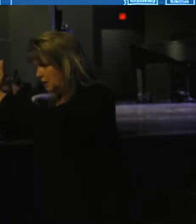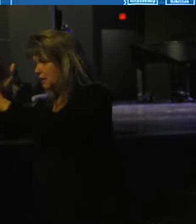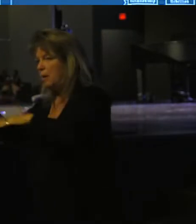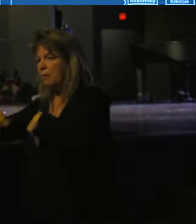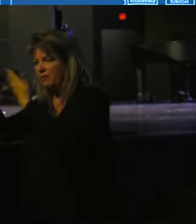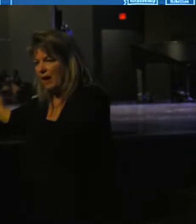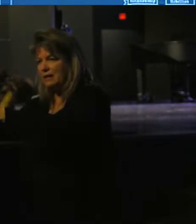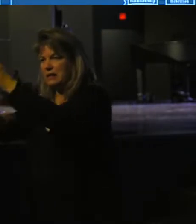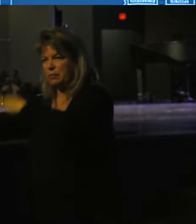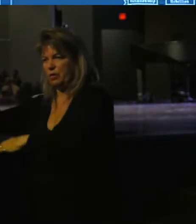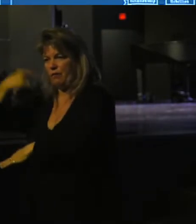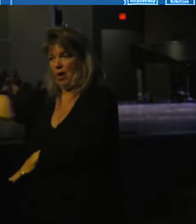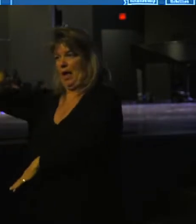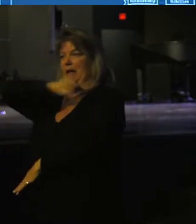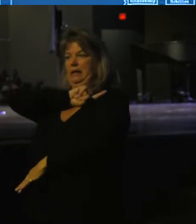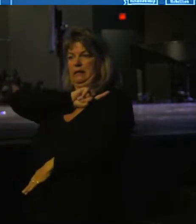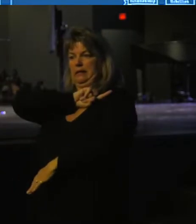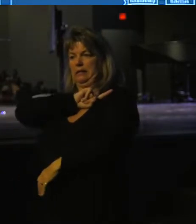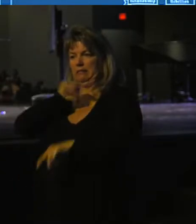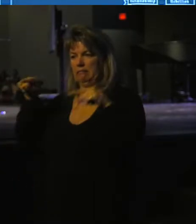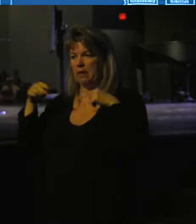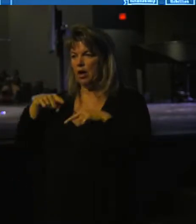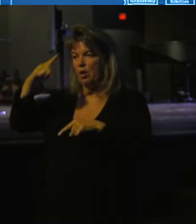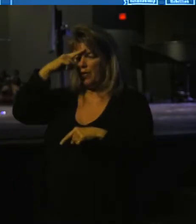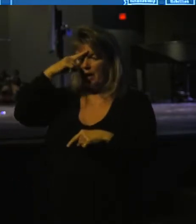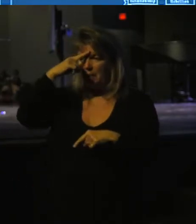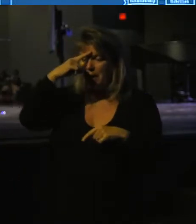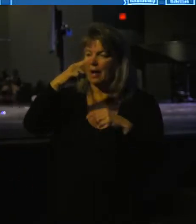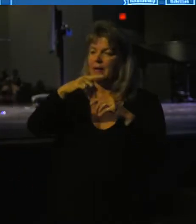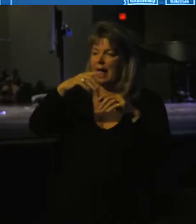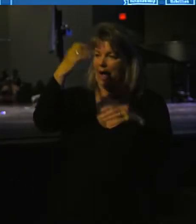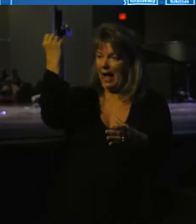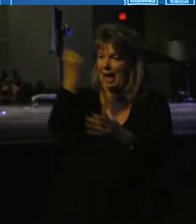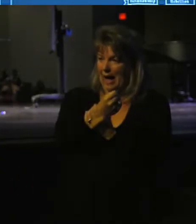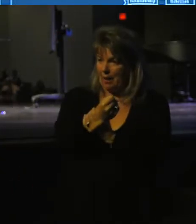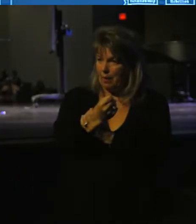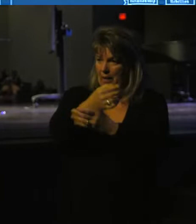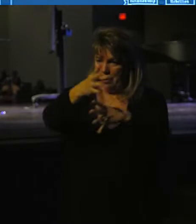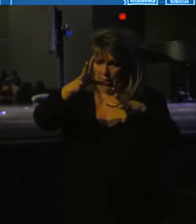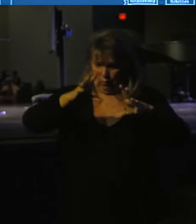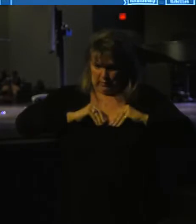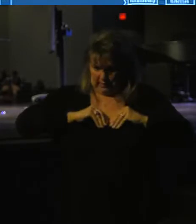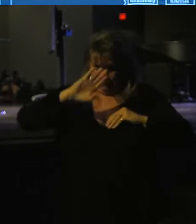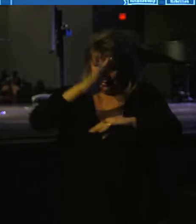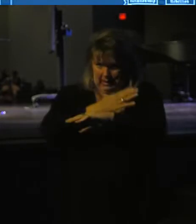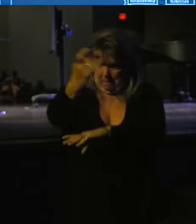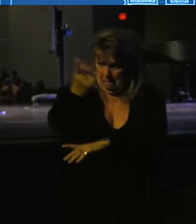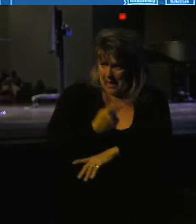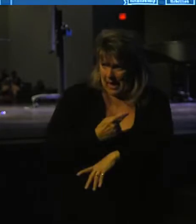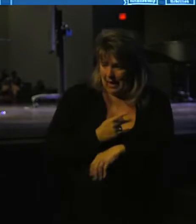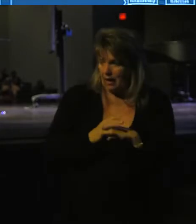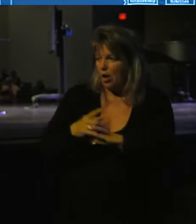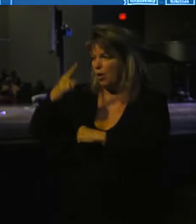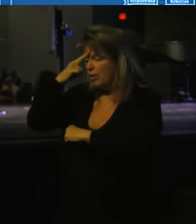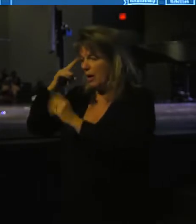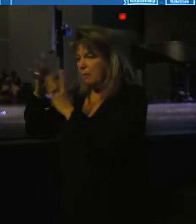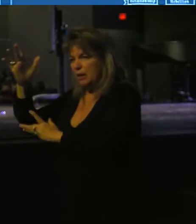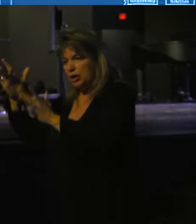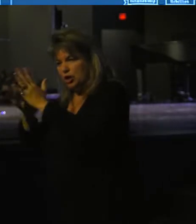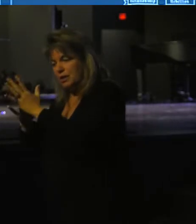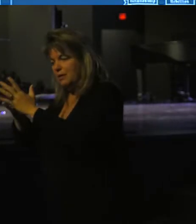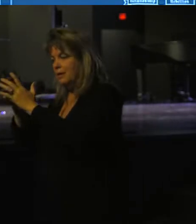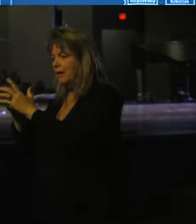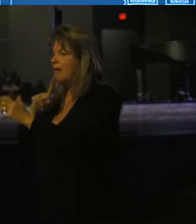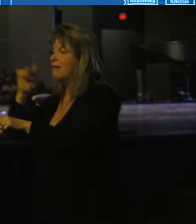provided as a substitute for us. You think about Abraham receiving his son back. You think about Jesus